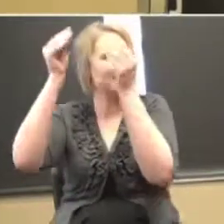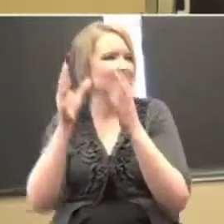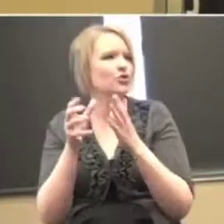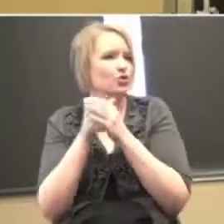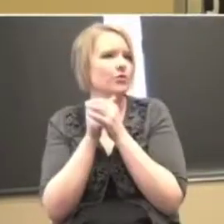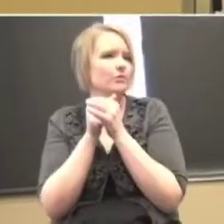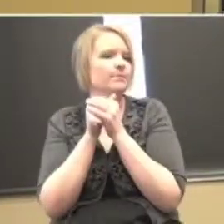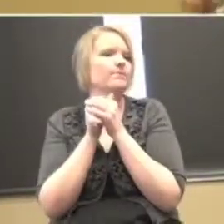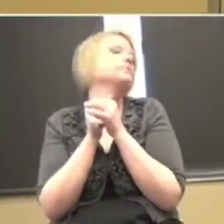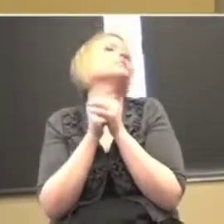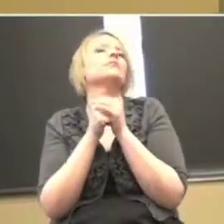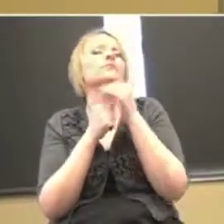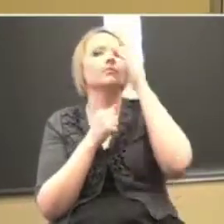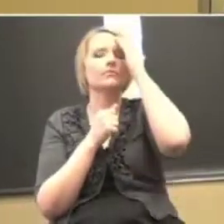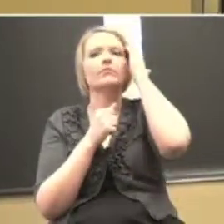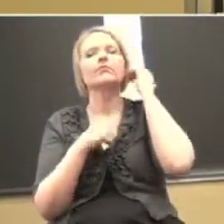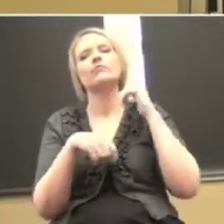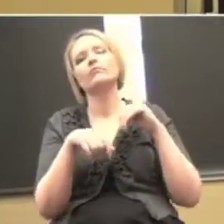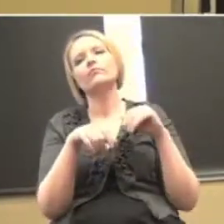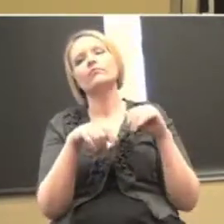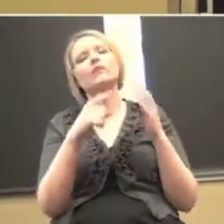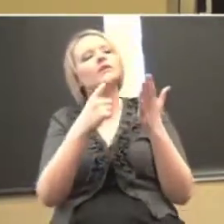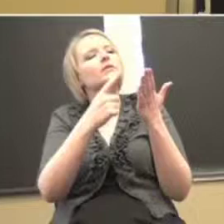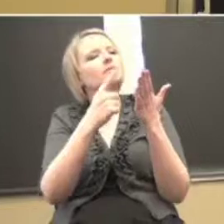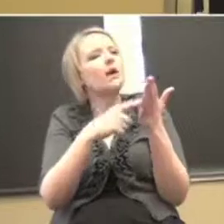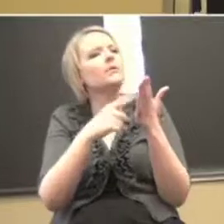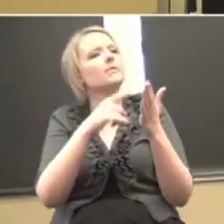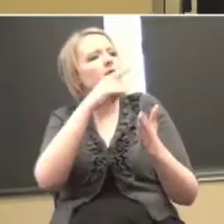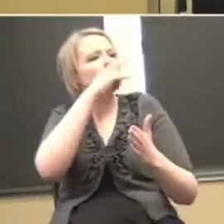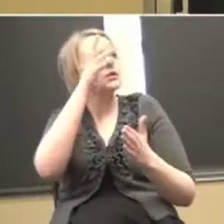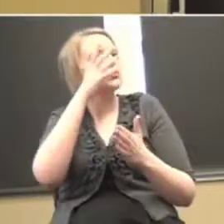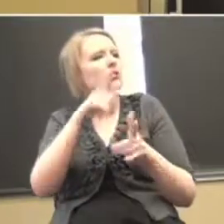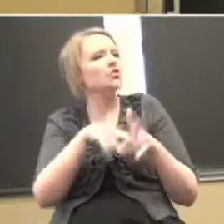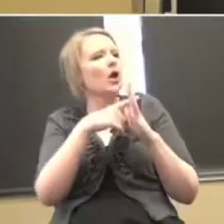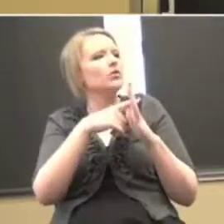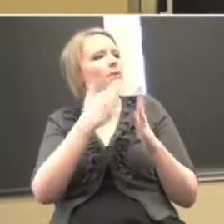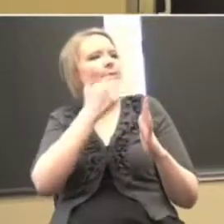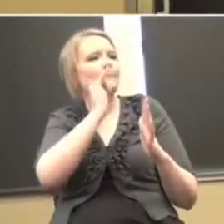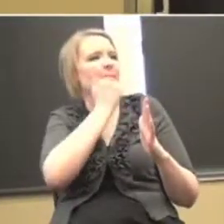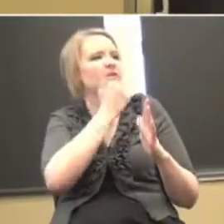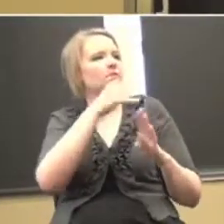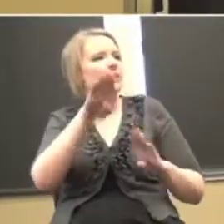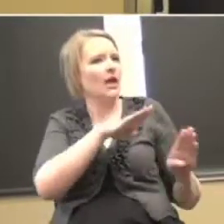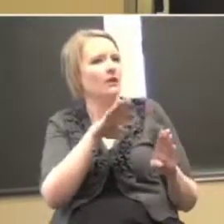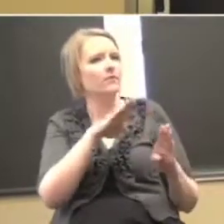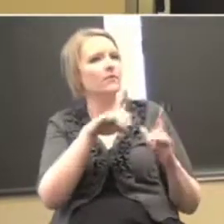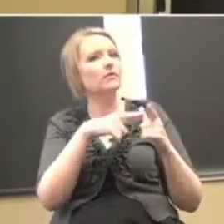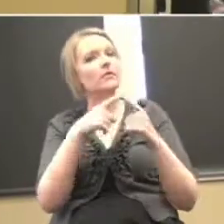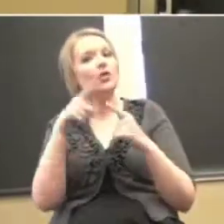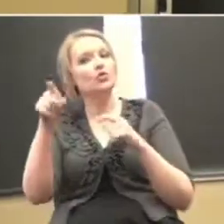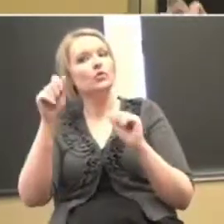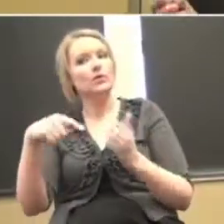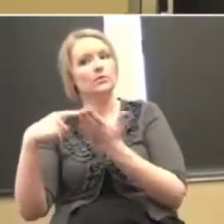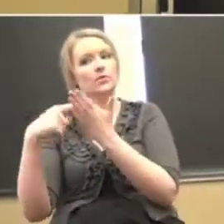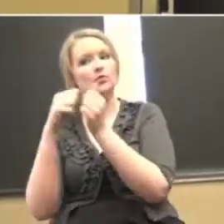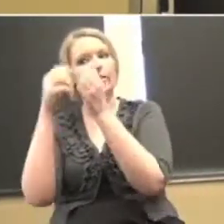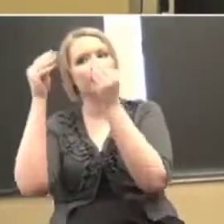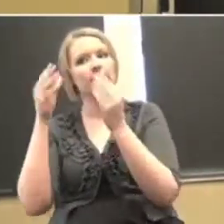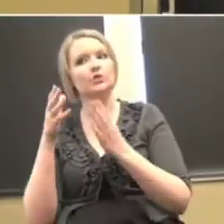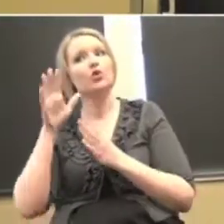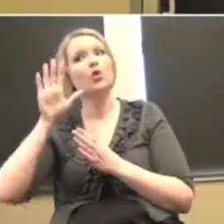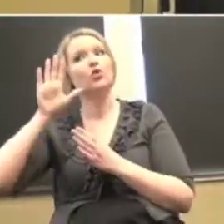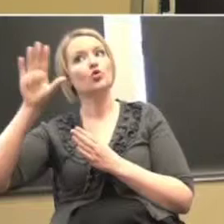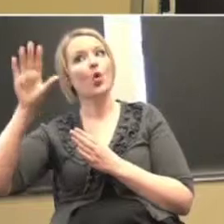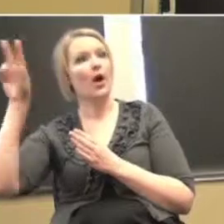I might also, if it gets, and sometimes you'll get where the kids start misbehaving. And then you can talk about the fact that your attention's powerful.